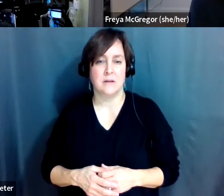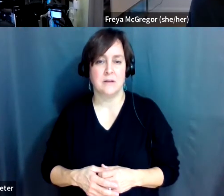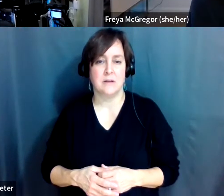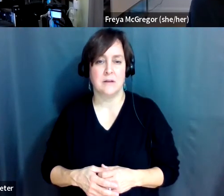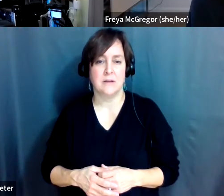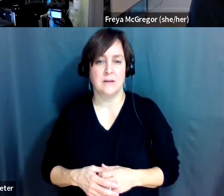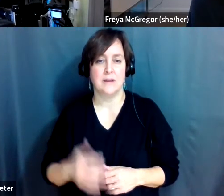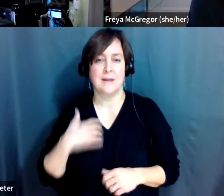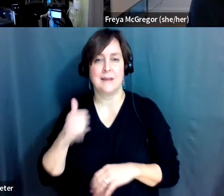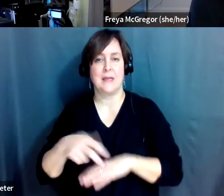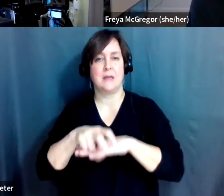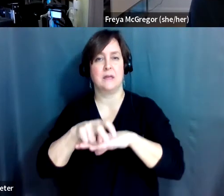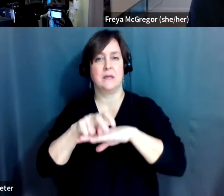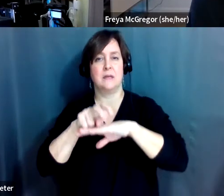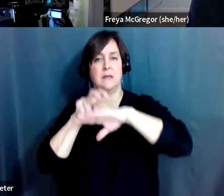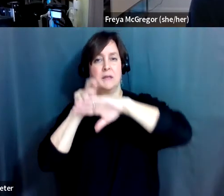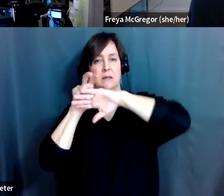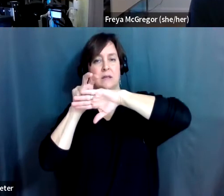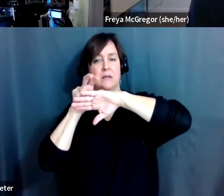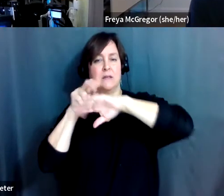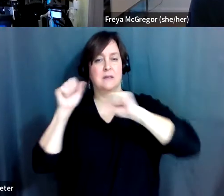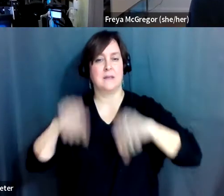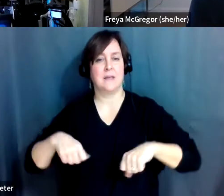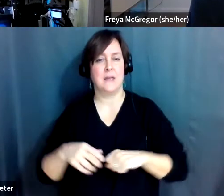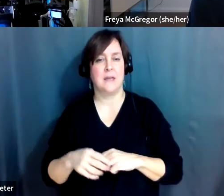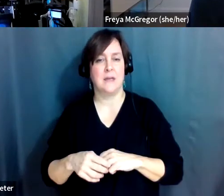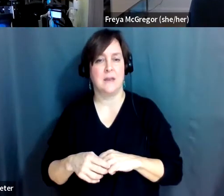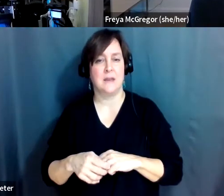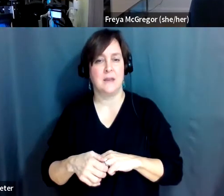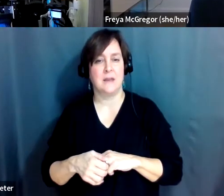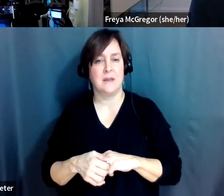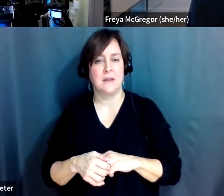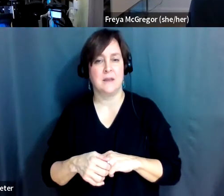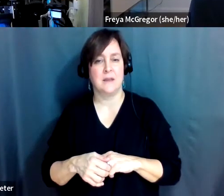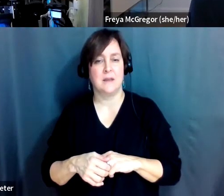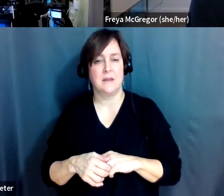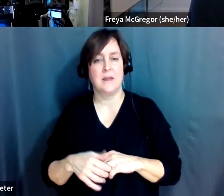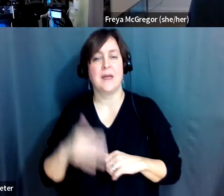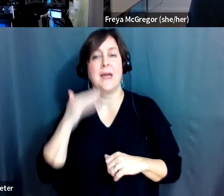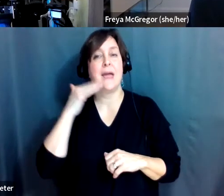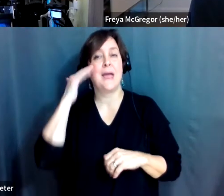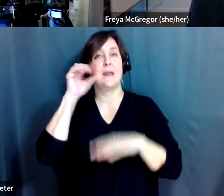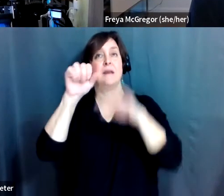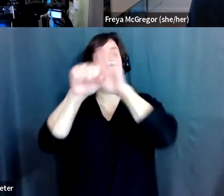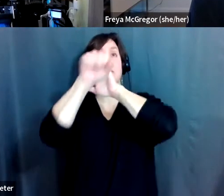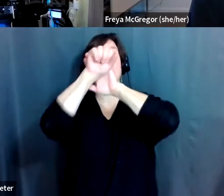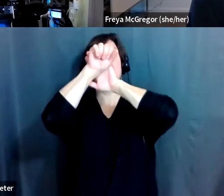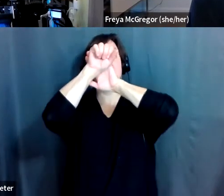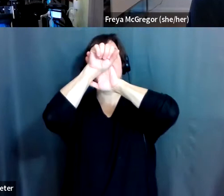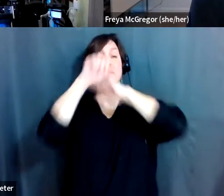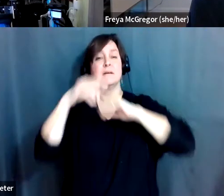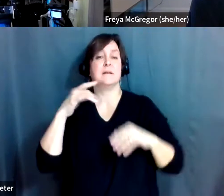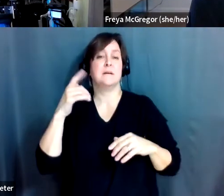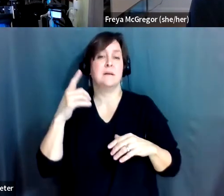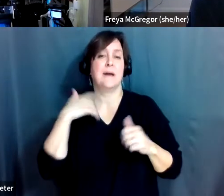Is the tilt capabilities. So, with the head rest, when I'm tilted, so I can be